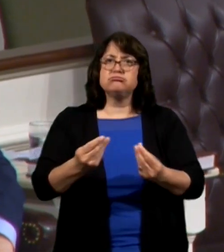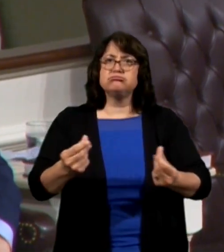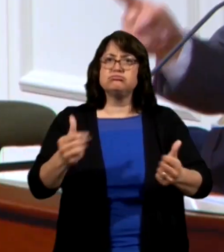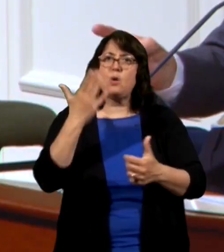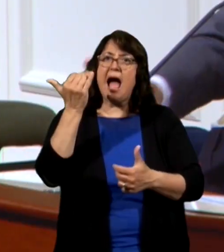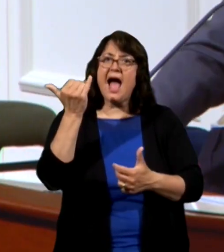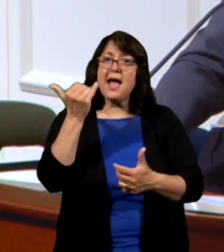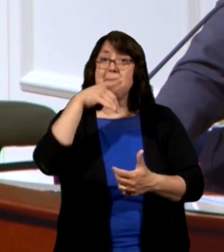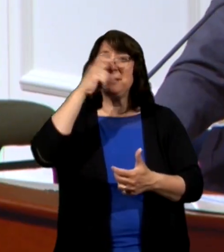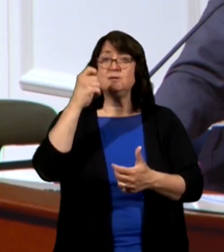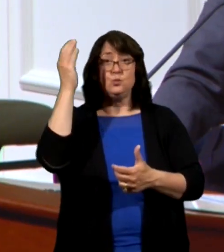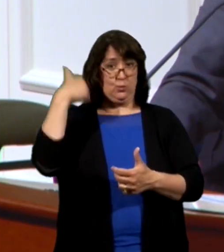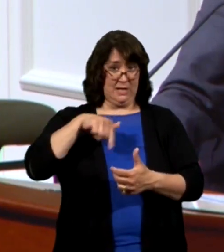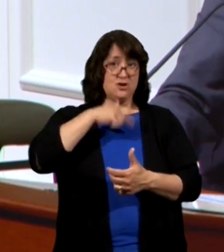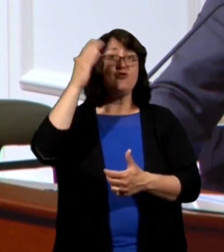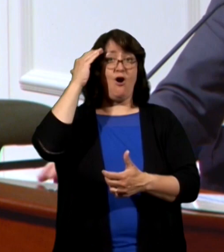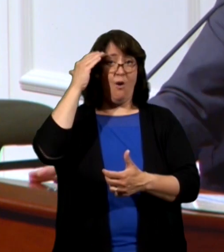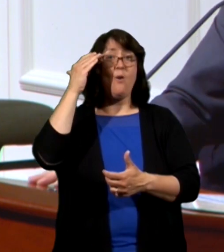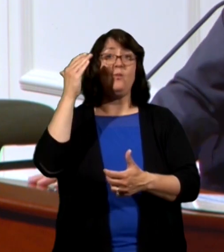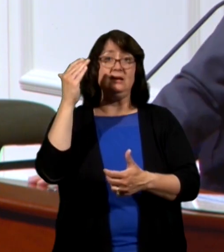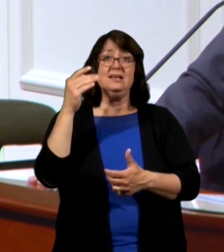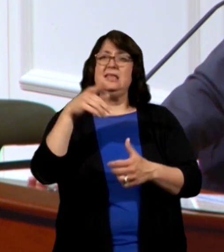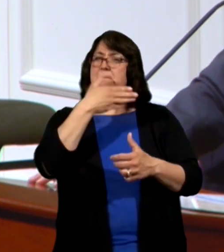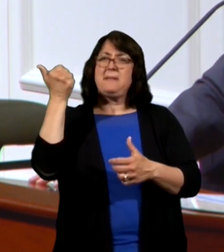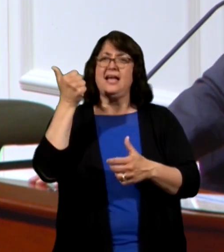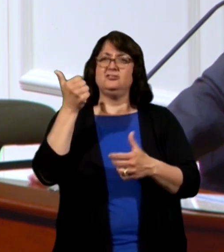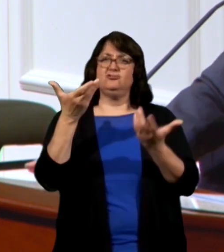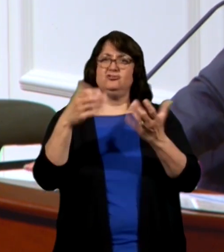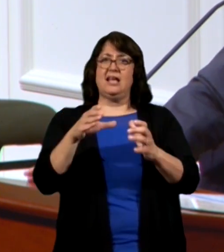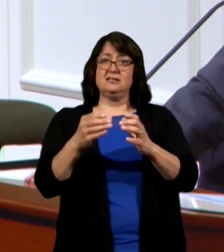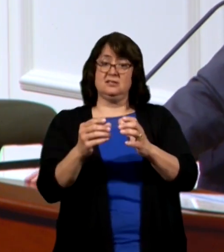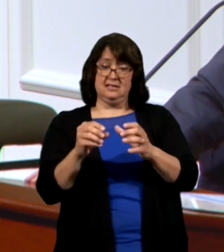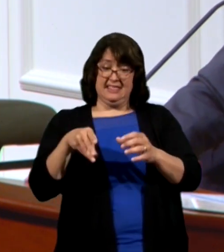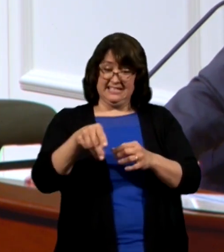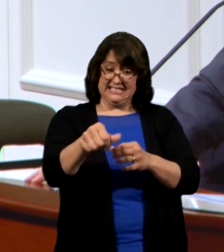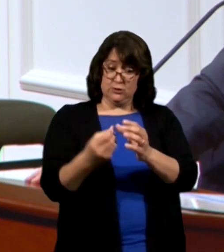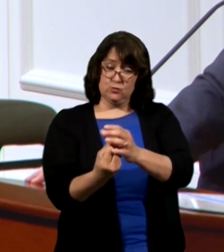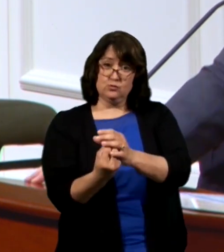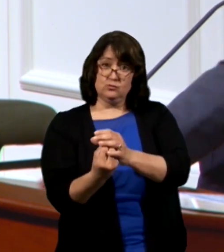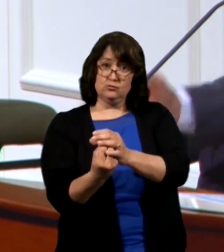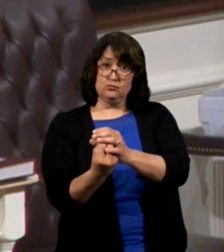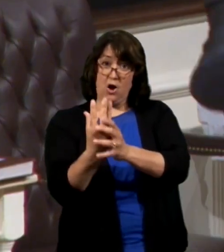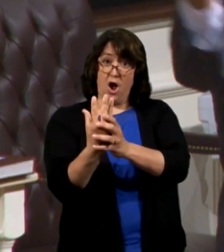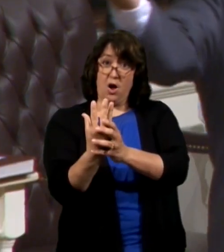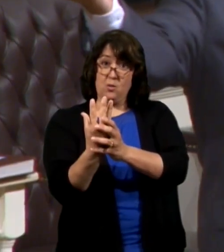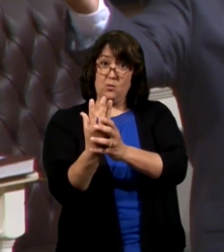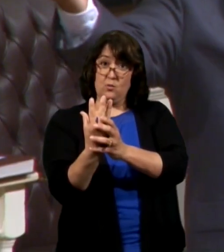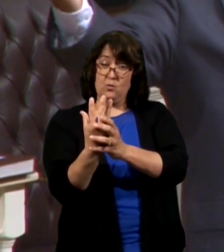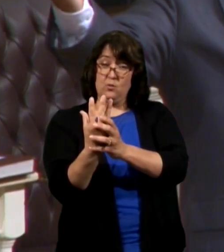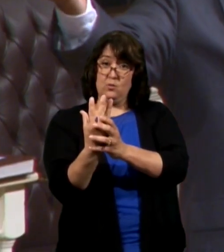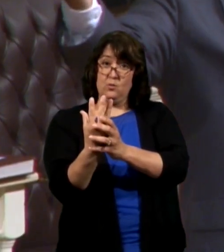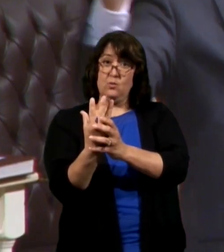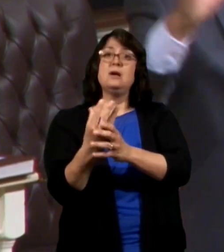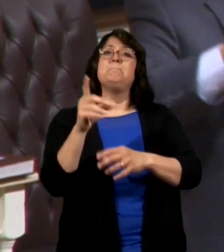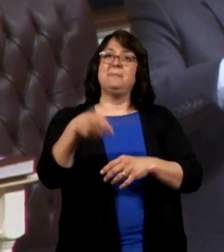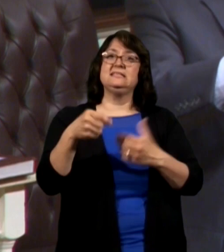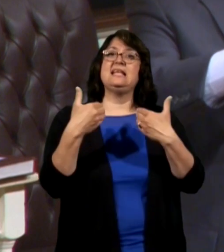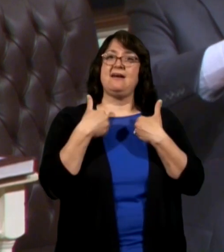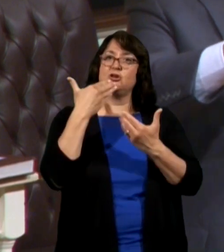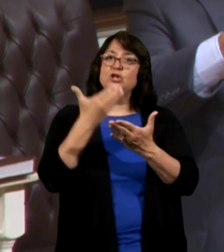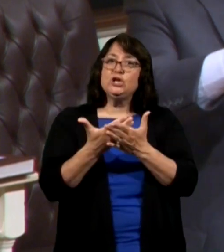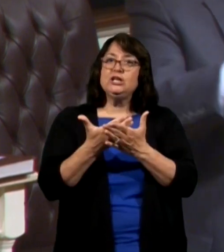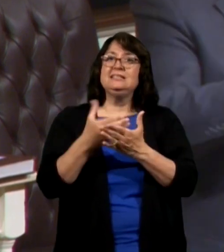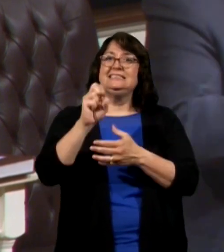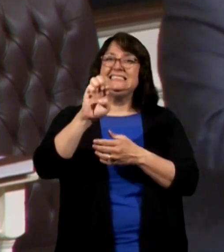because we know to give it best chance for seed to germinate and grow it's got to have